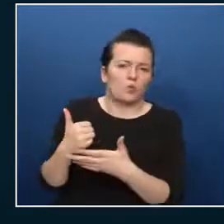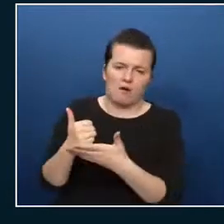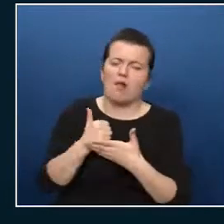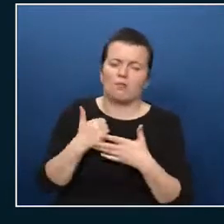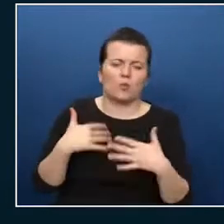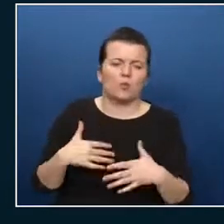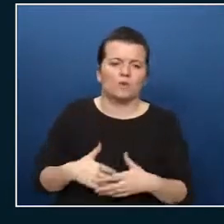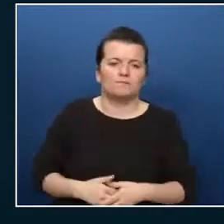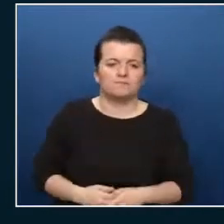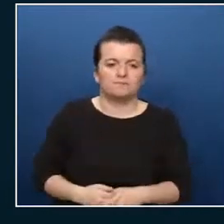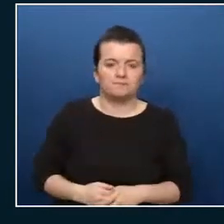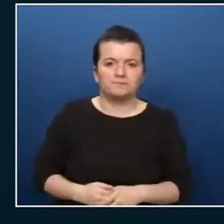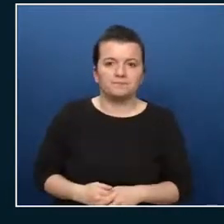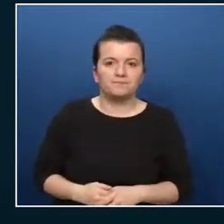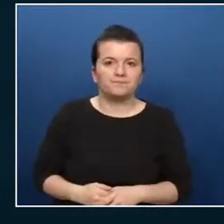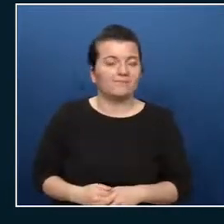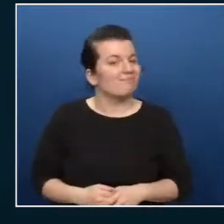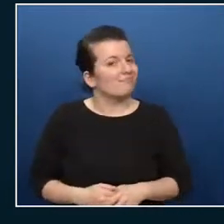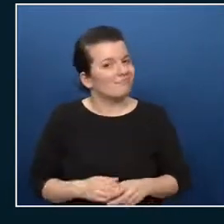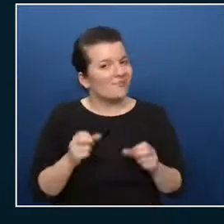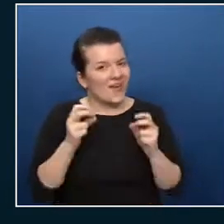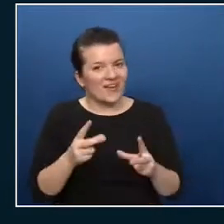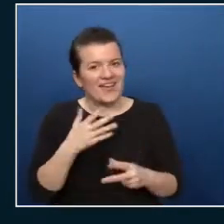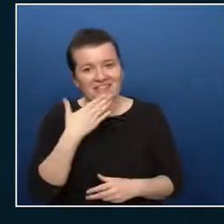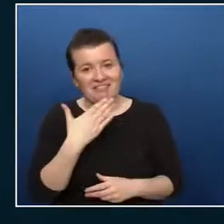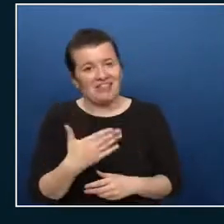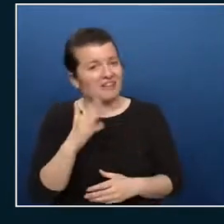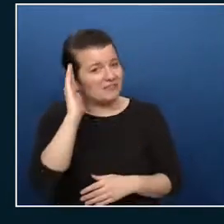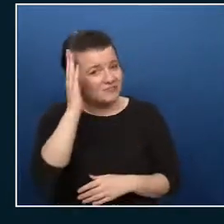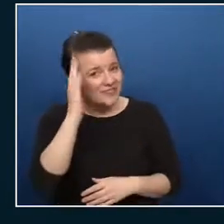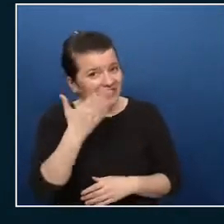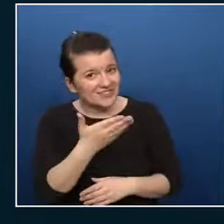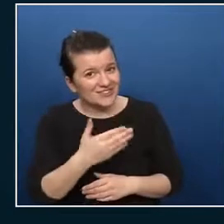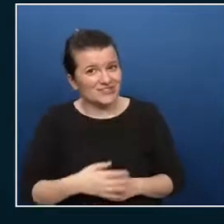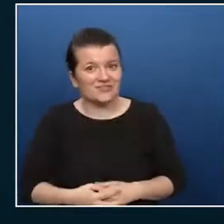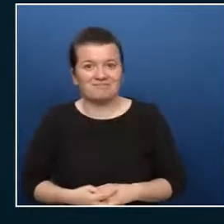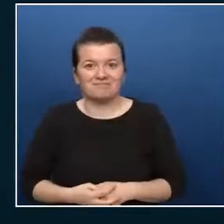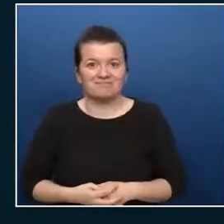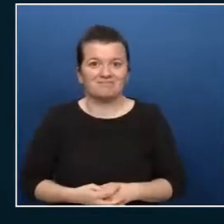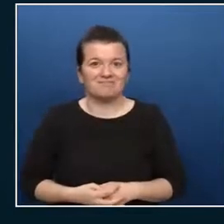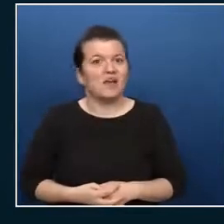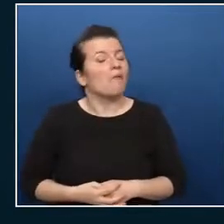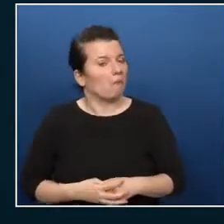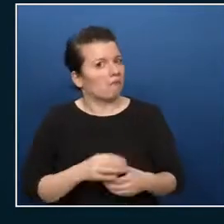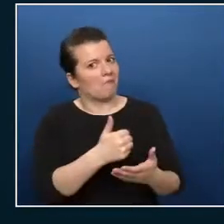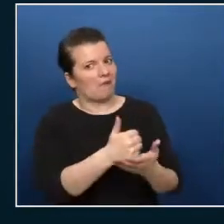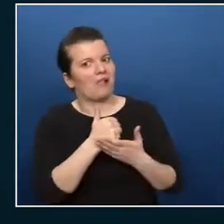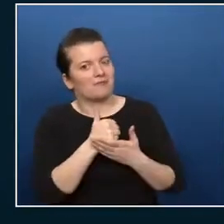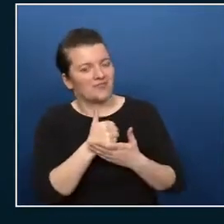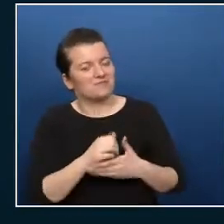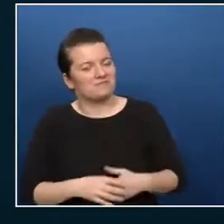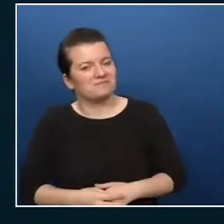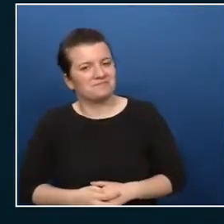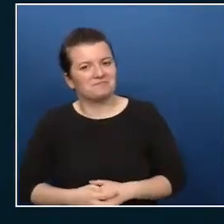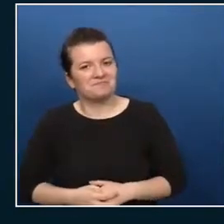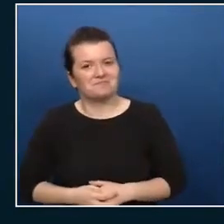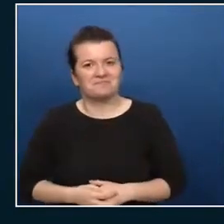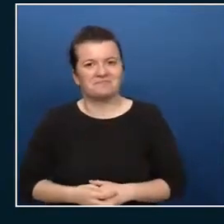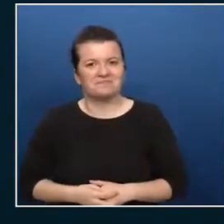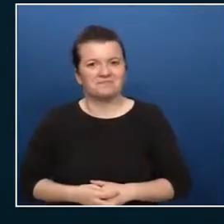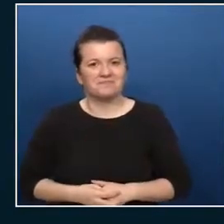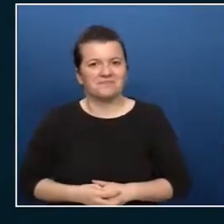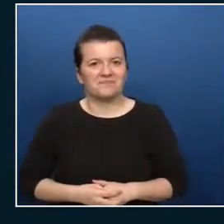okay well thanks a lot for your session for us and I think